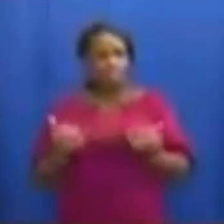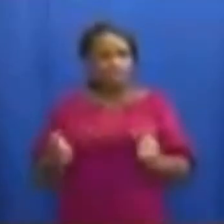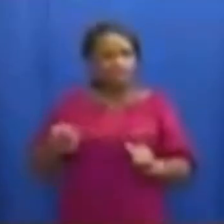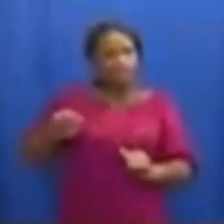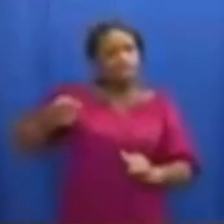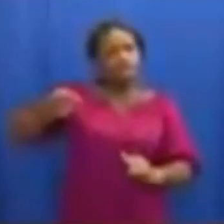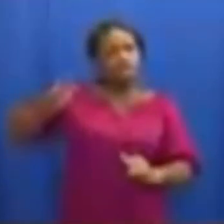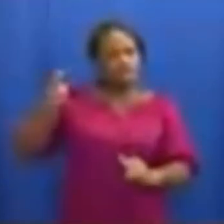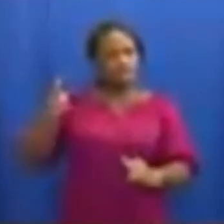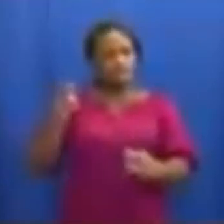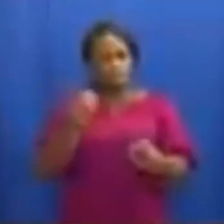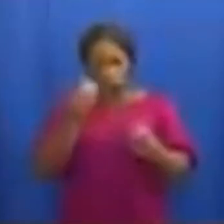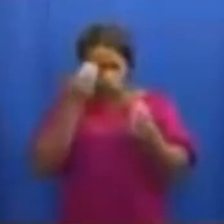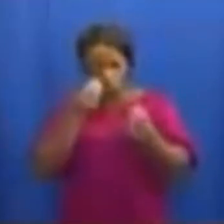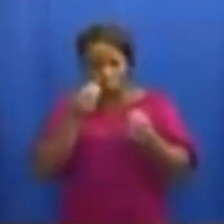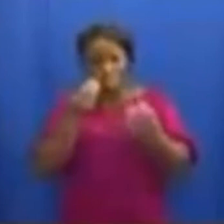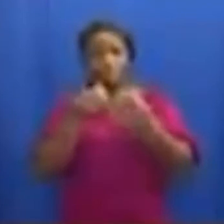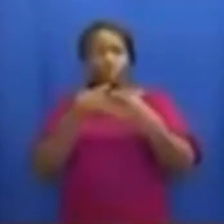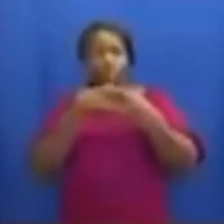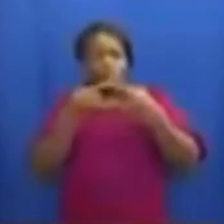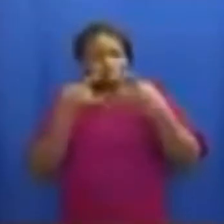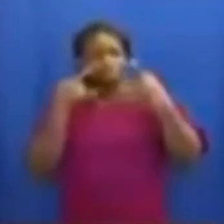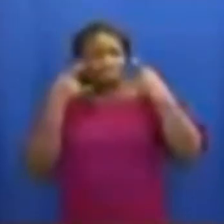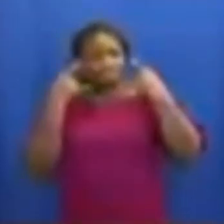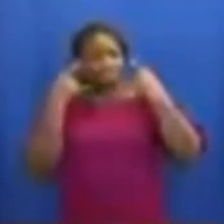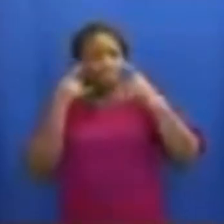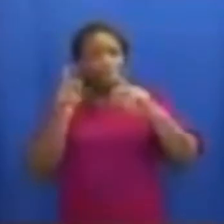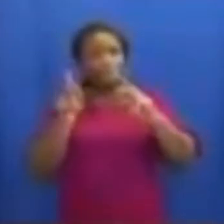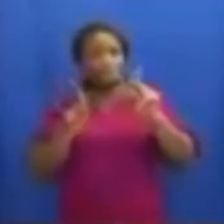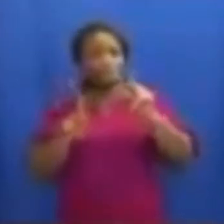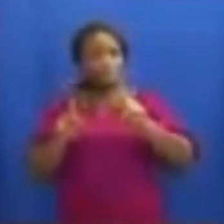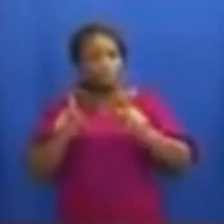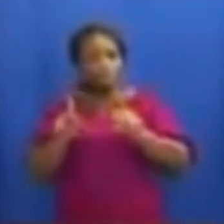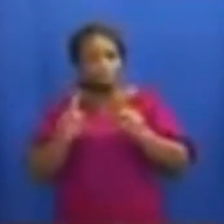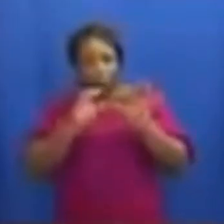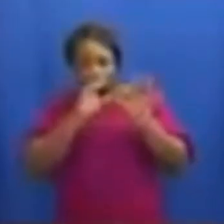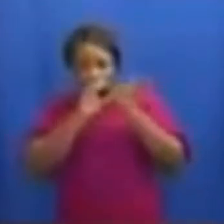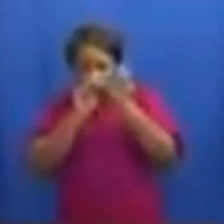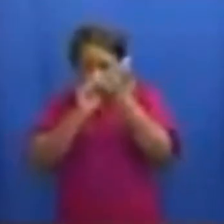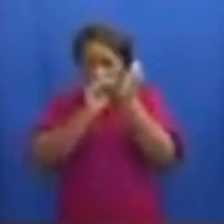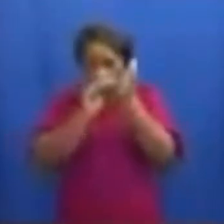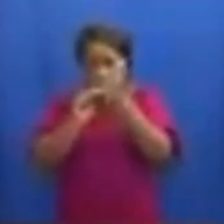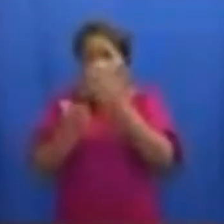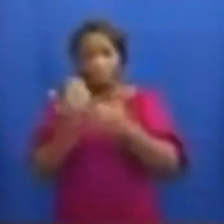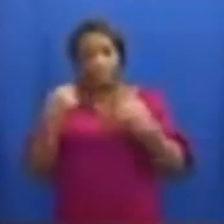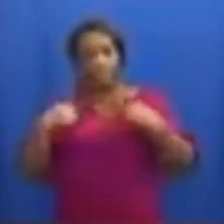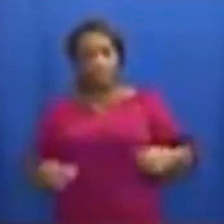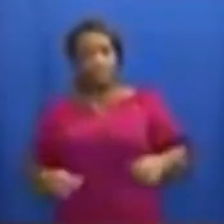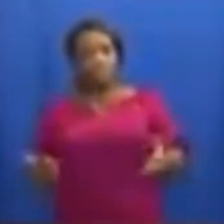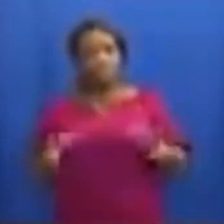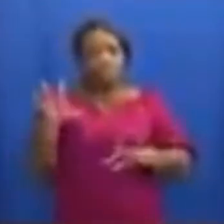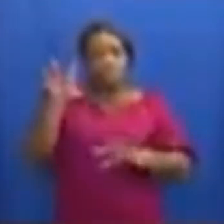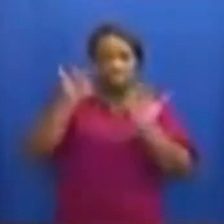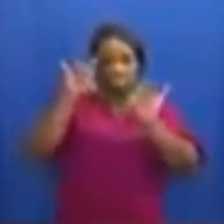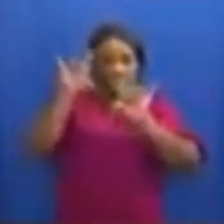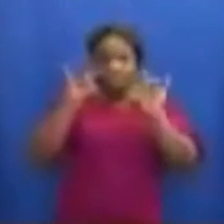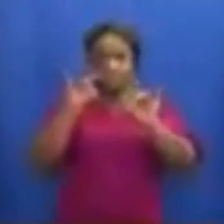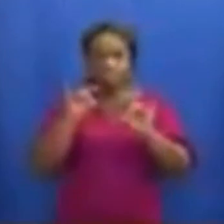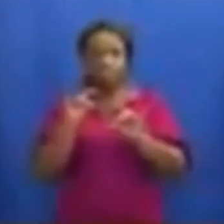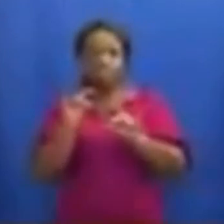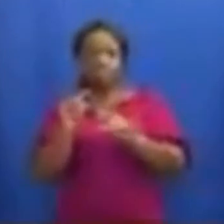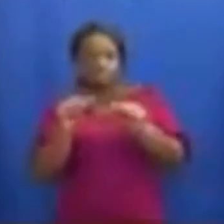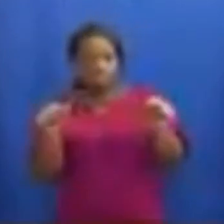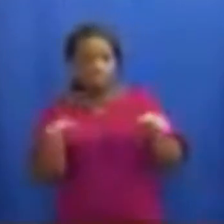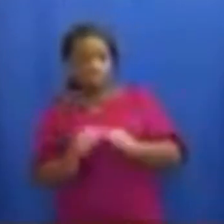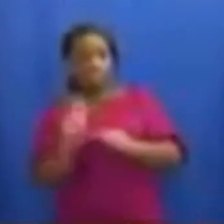compliance rate with mask wearing of persons surveyed by the Ghana Health Service in some selected areas of Accra,